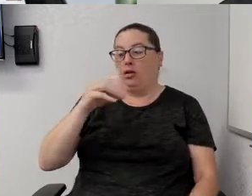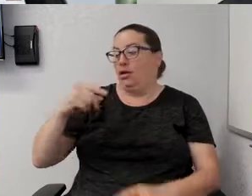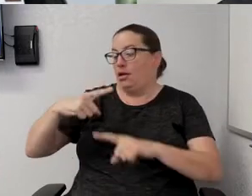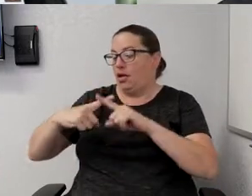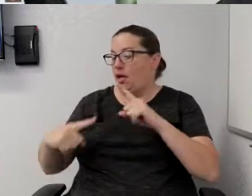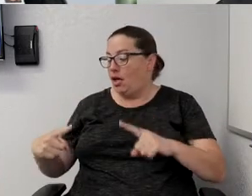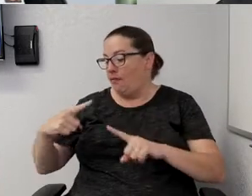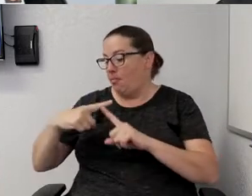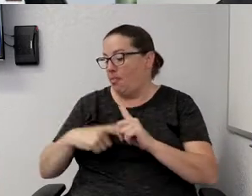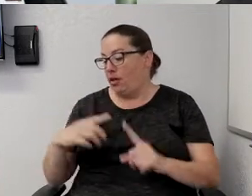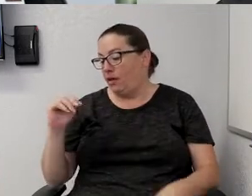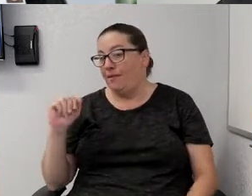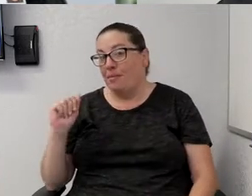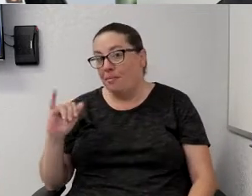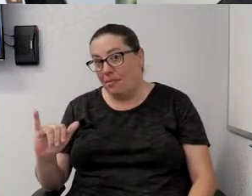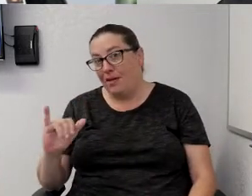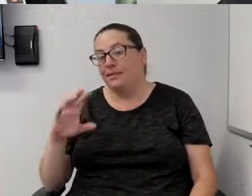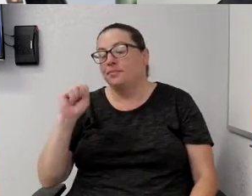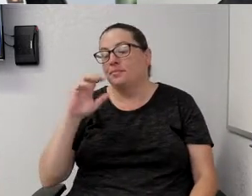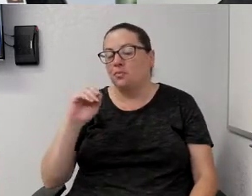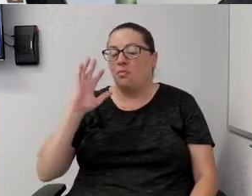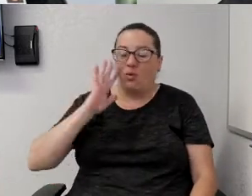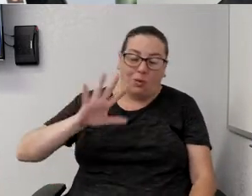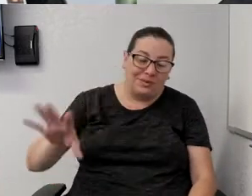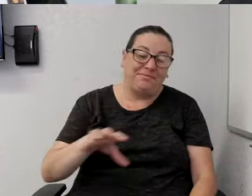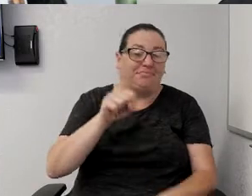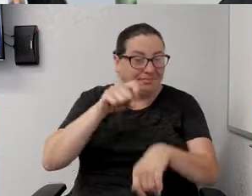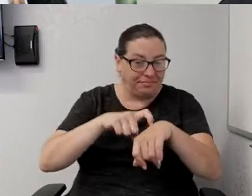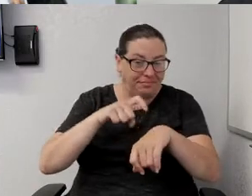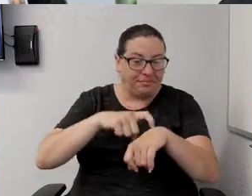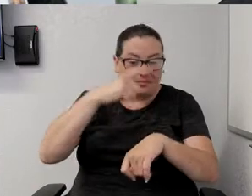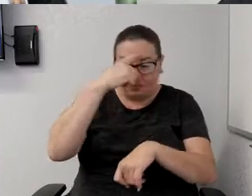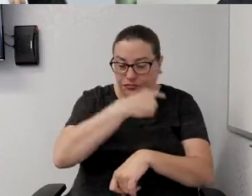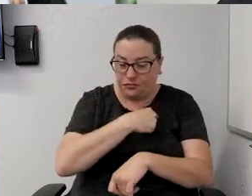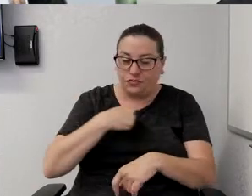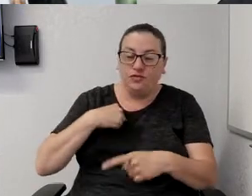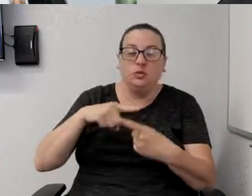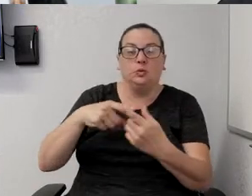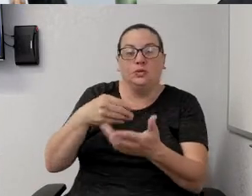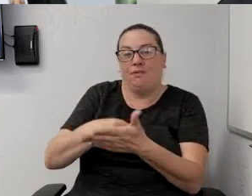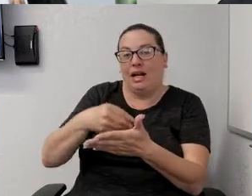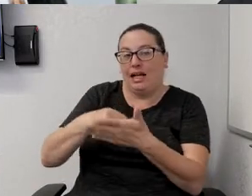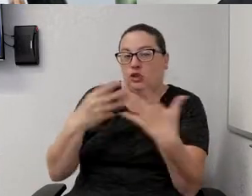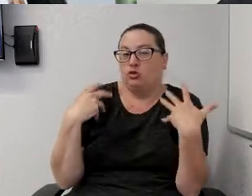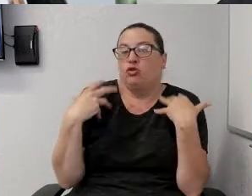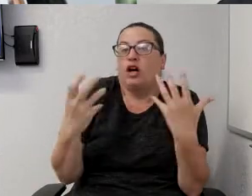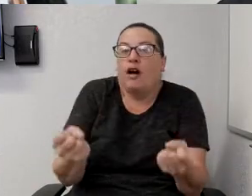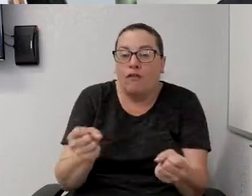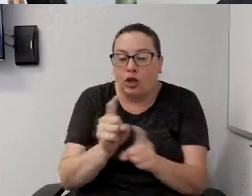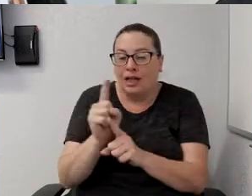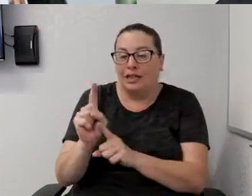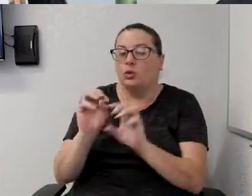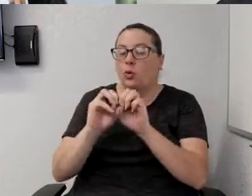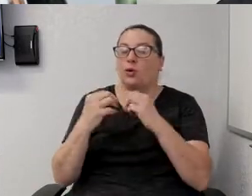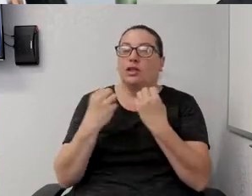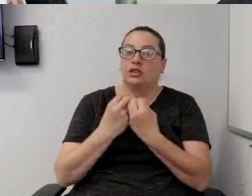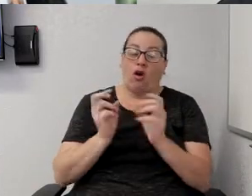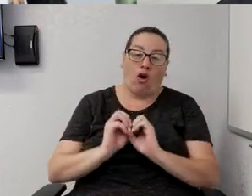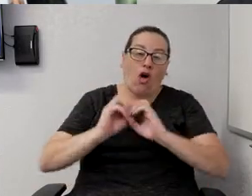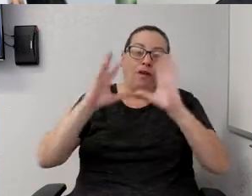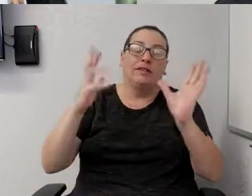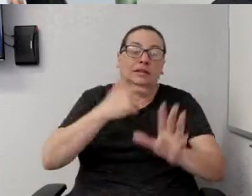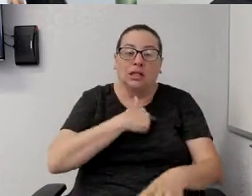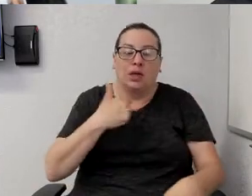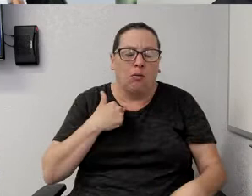So it will take time for us to financially recover as an organization. Obviously, we hold out